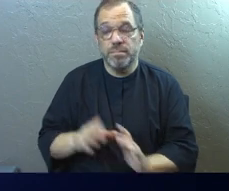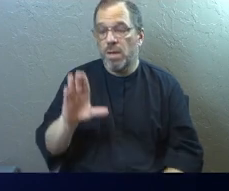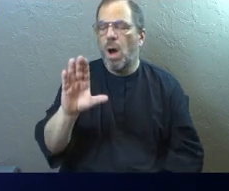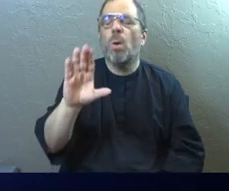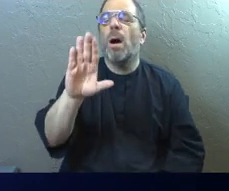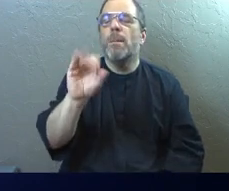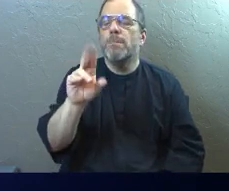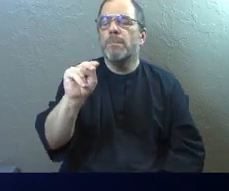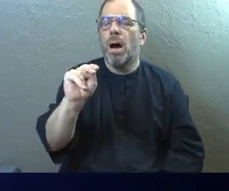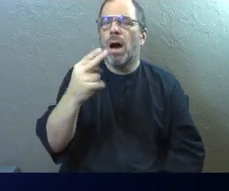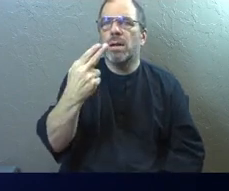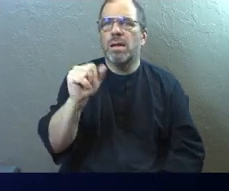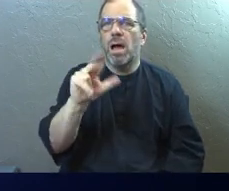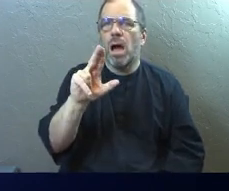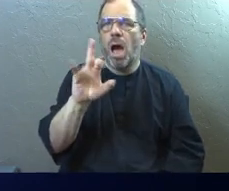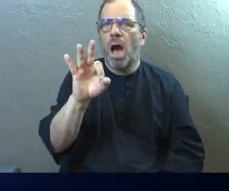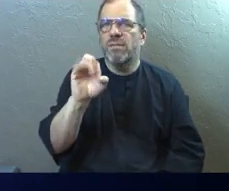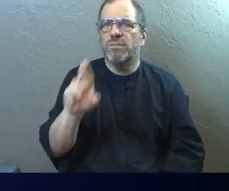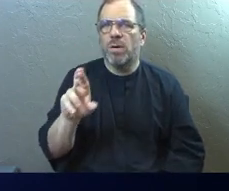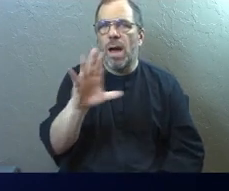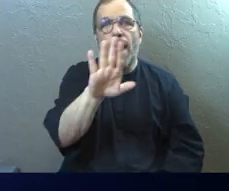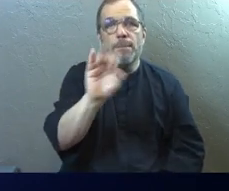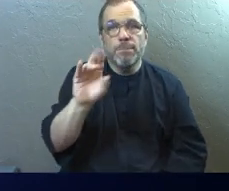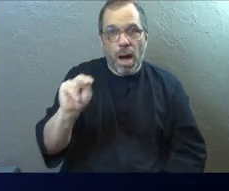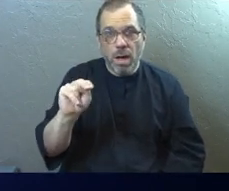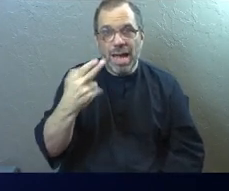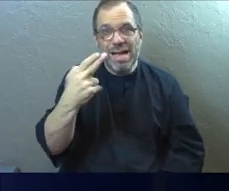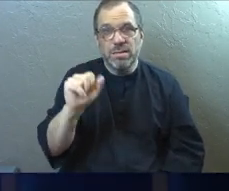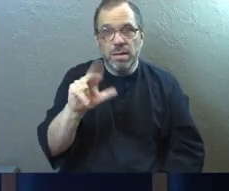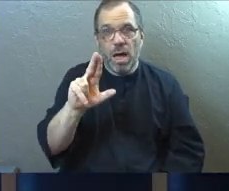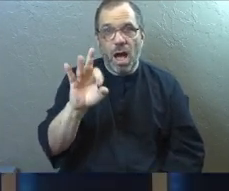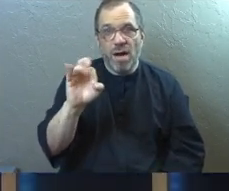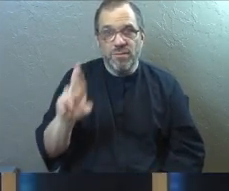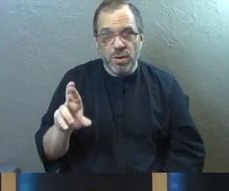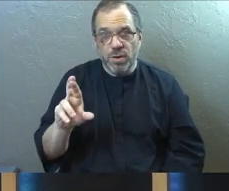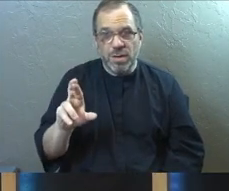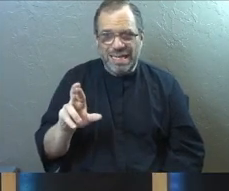Bonhoeffer's like, when Jesus said, pray for your enemies, he doesn't mean pray curses on them.